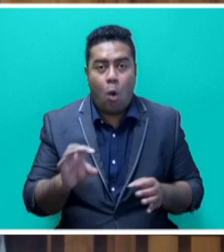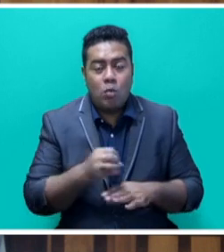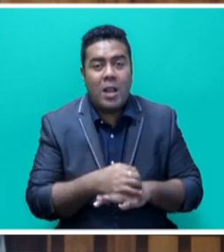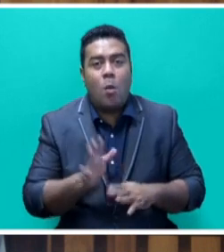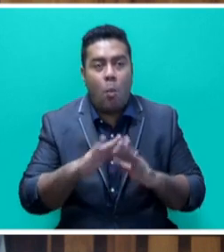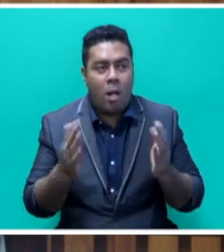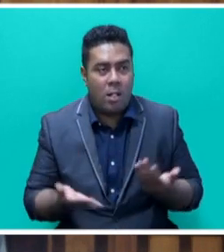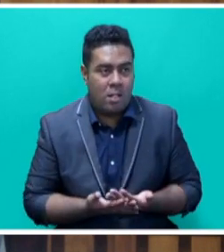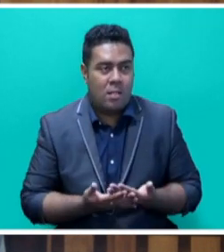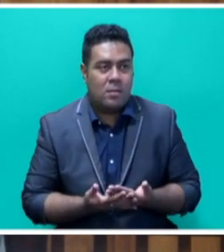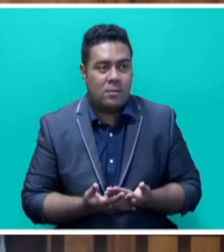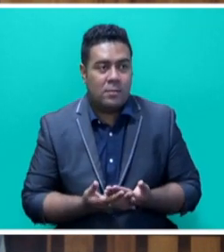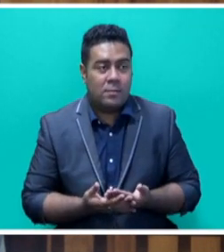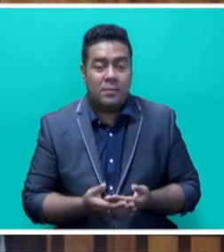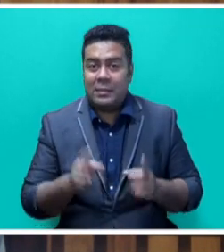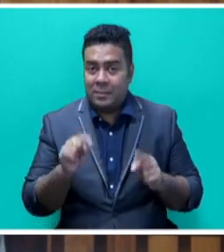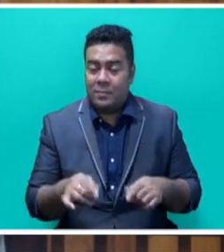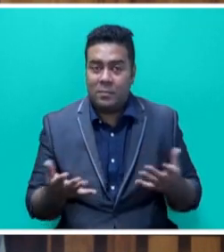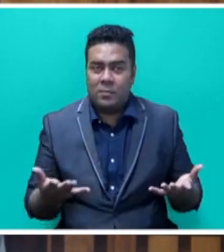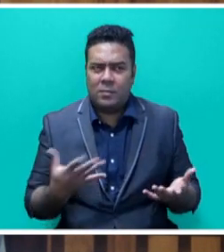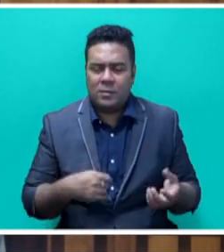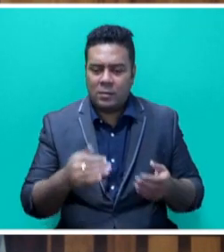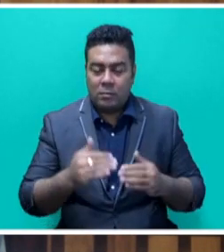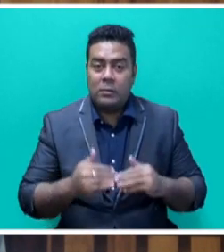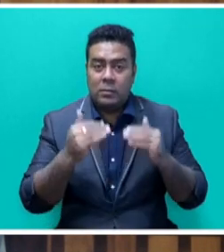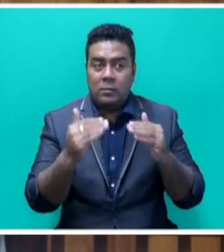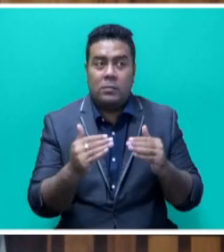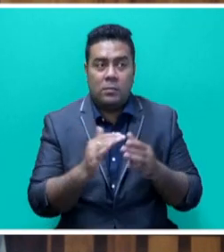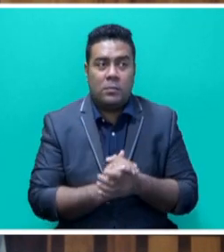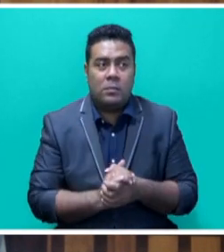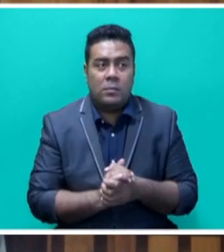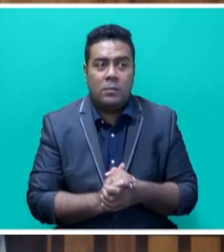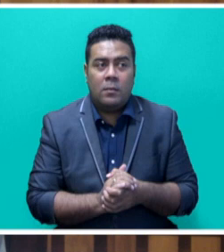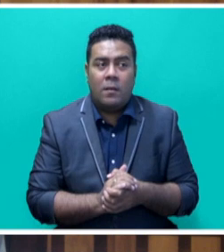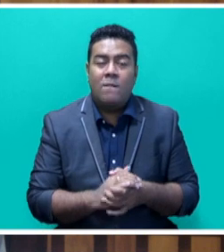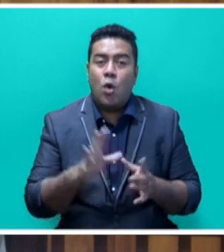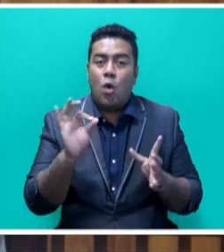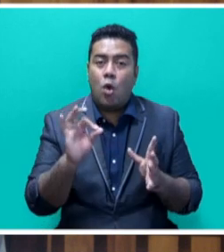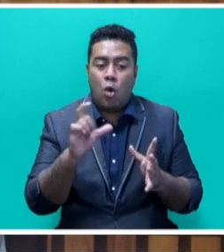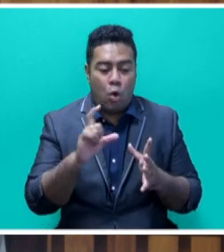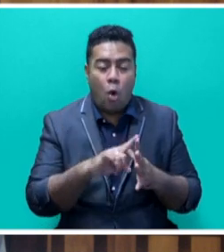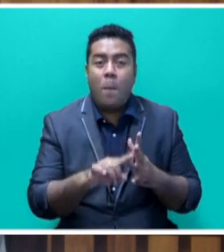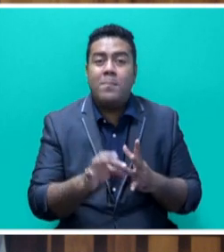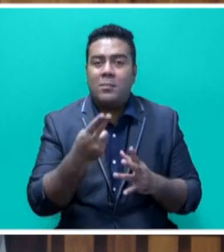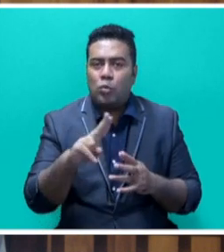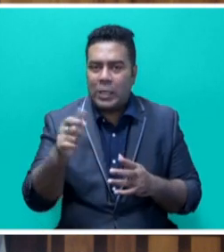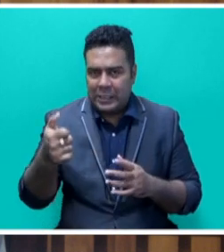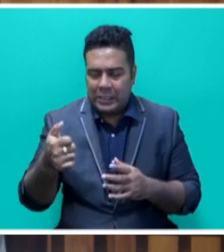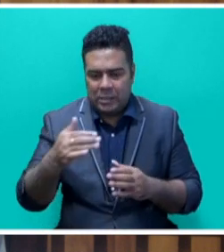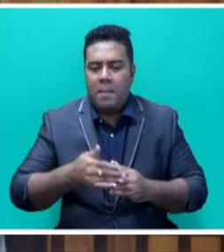is, of course, taking out Papua New Guinea. In this regard, we have set ourselves four broad priorities for COP26 and, indeed, beyond.